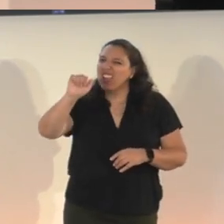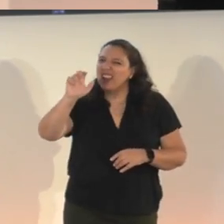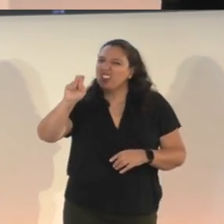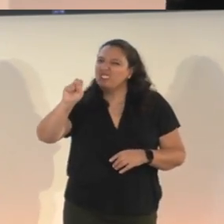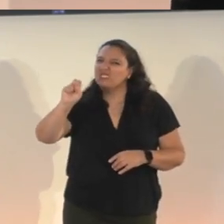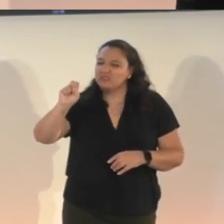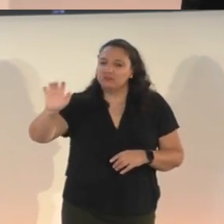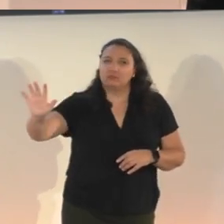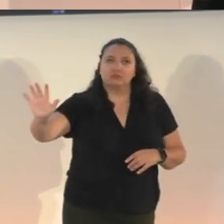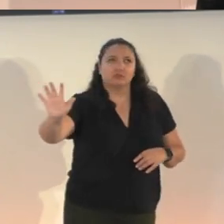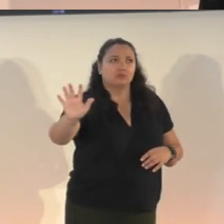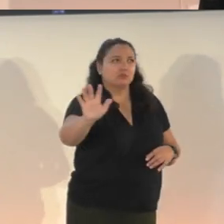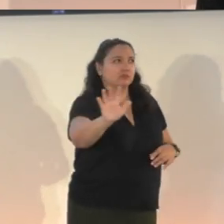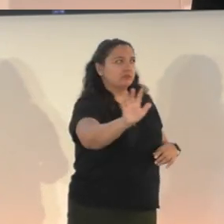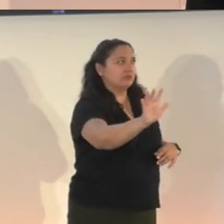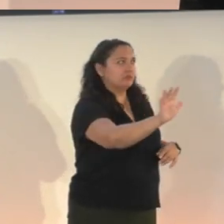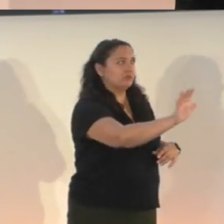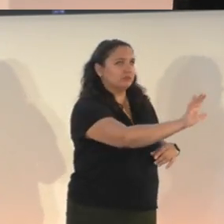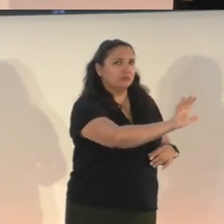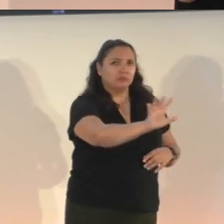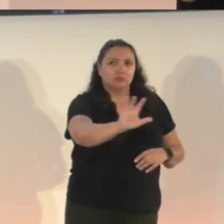way.